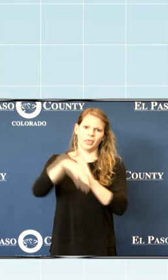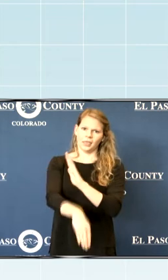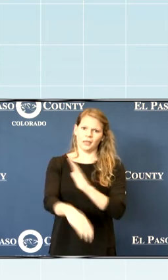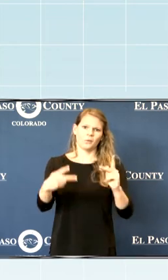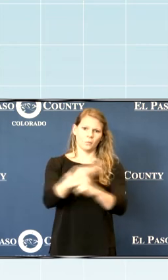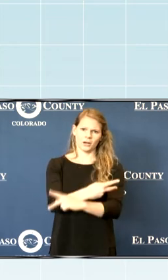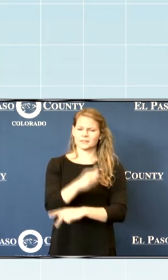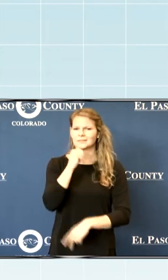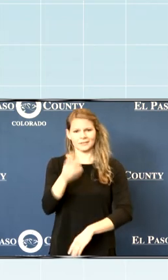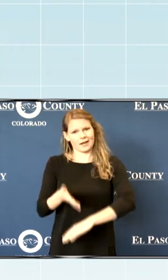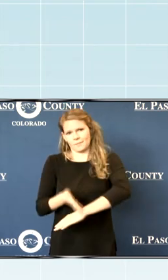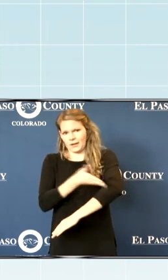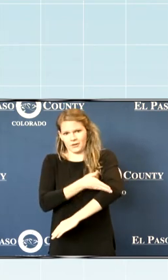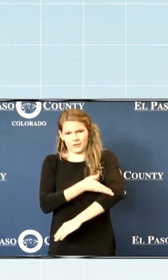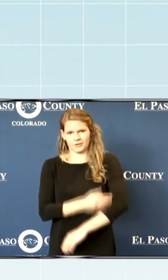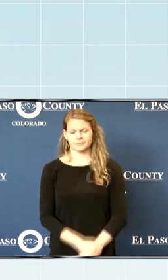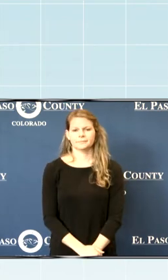better.